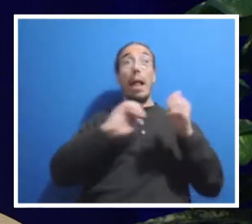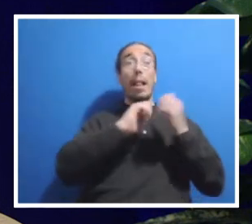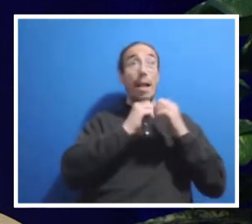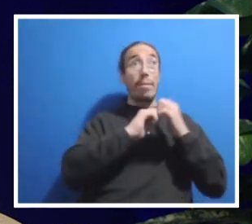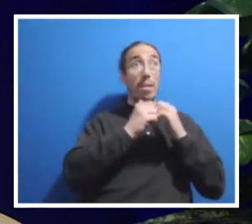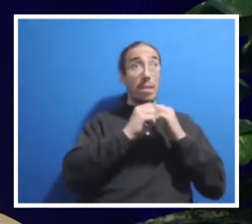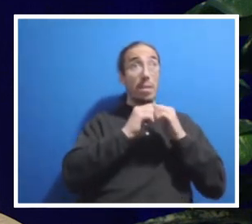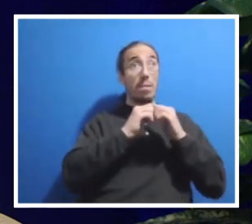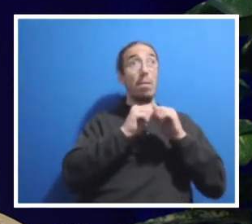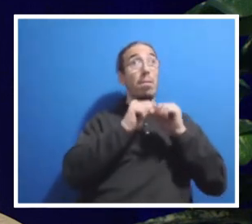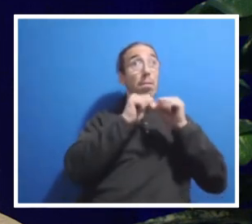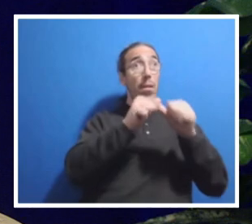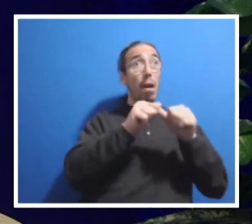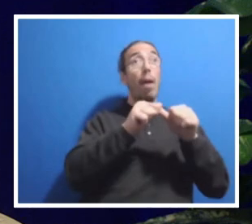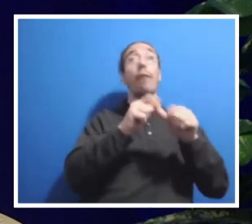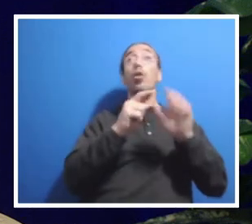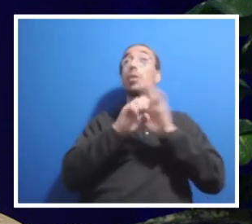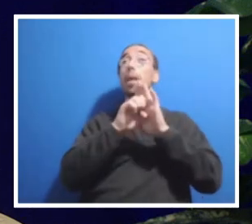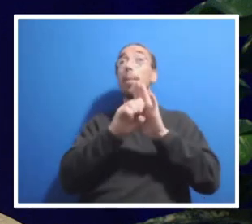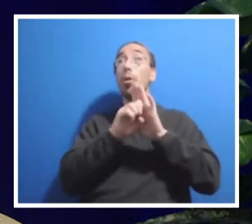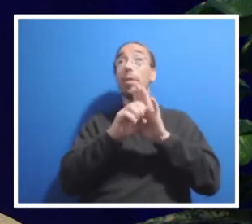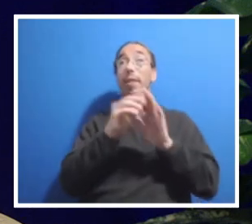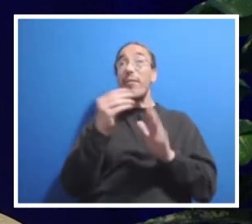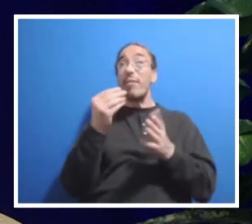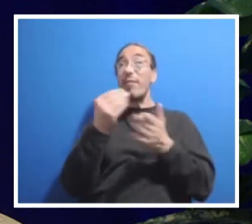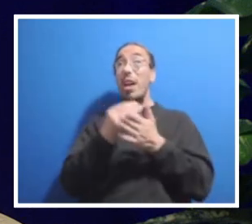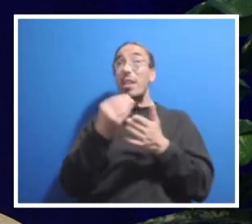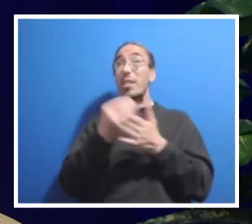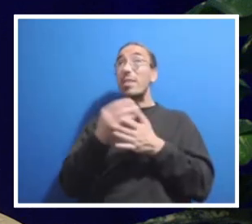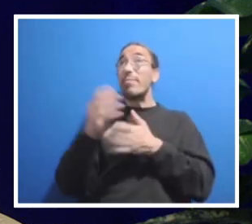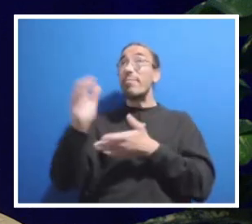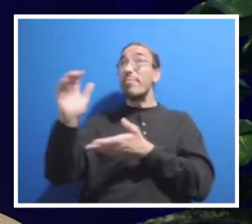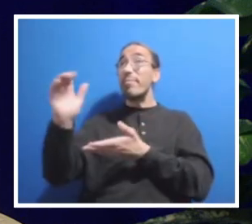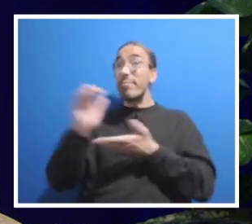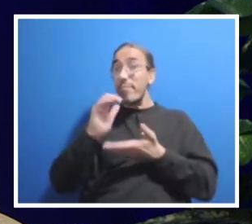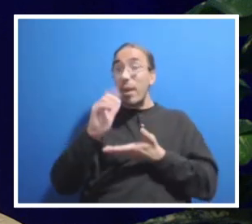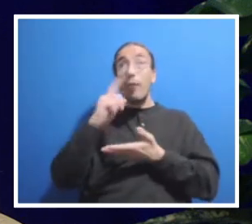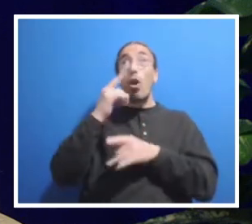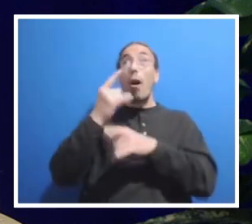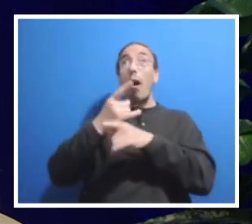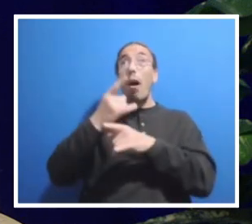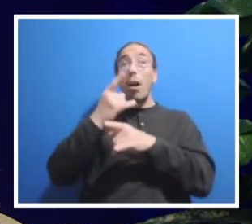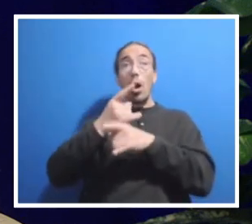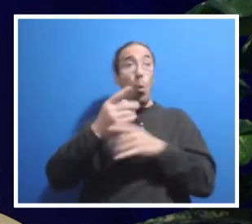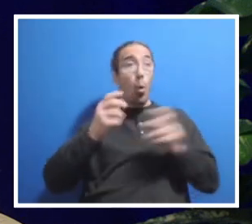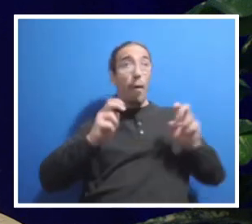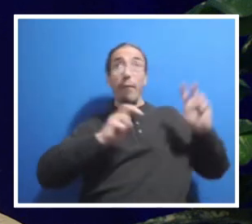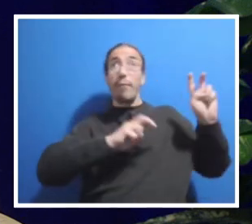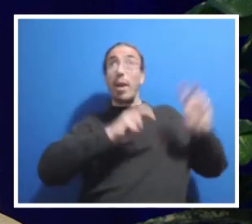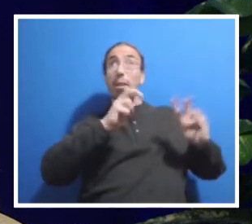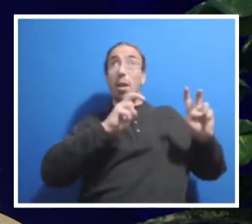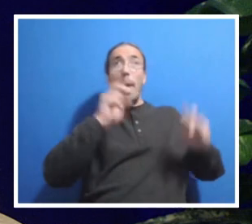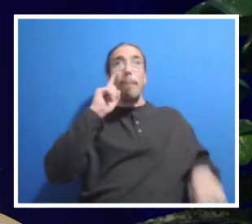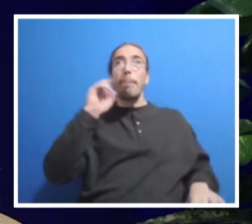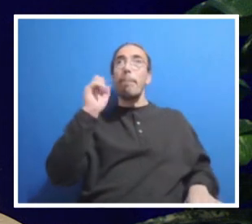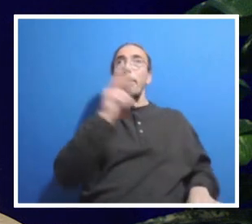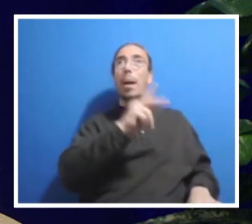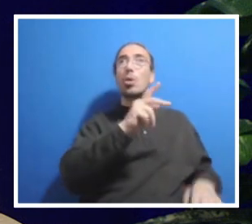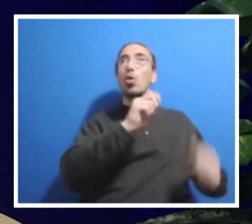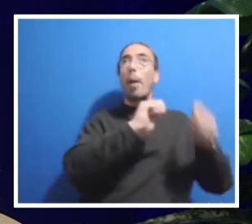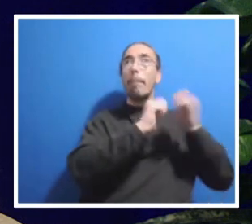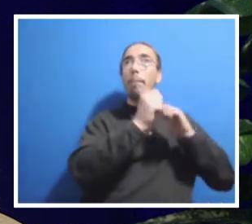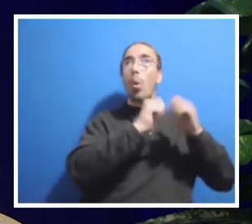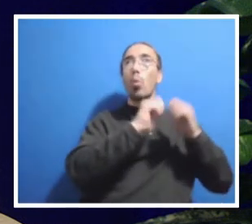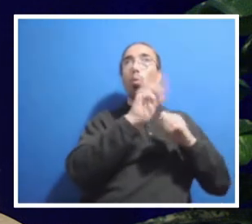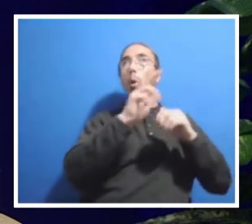So, for example, the funds that they would receive selling alcohol will be reinvested right back into their buildings and